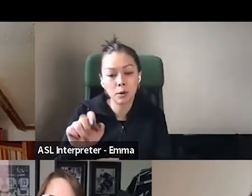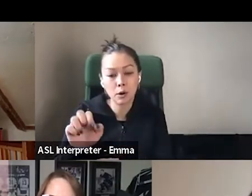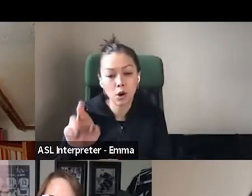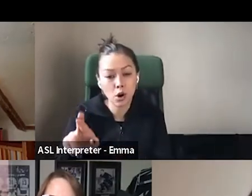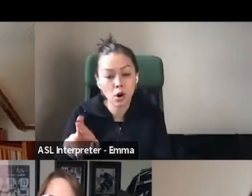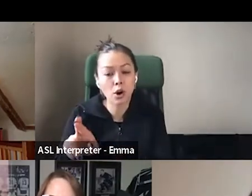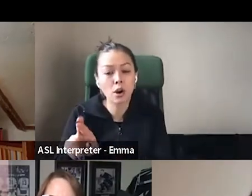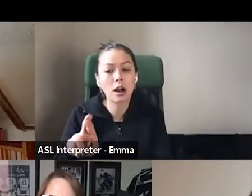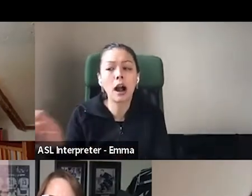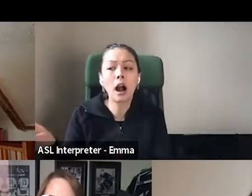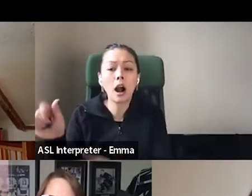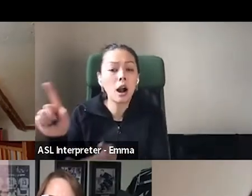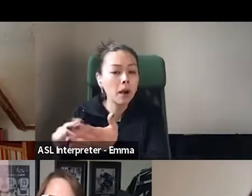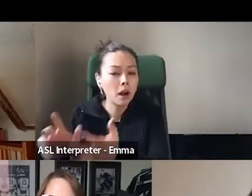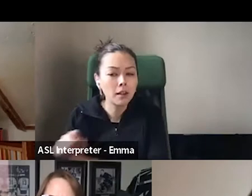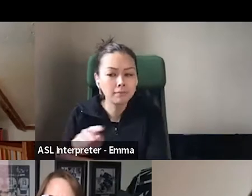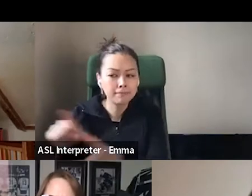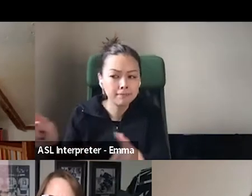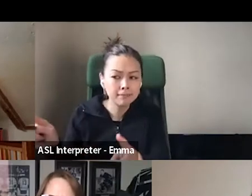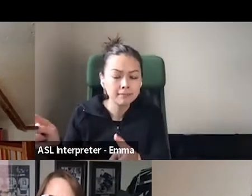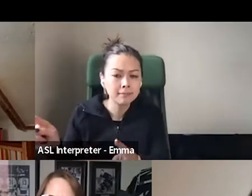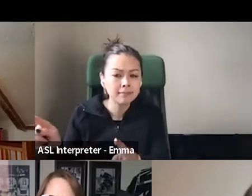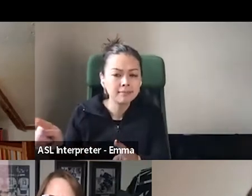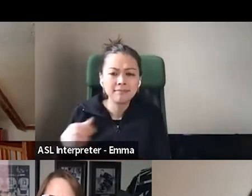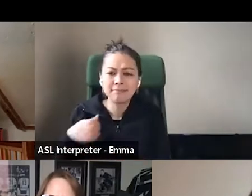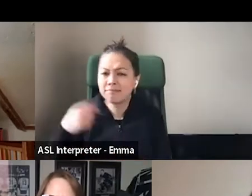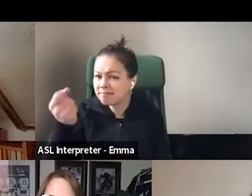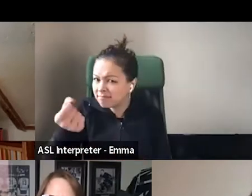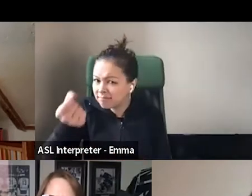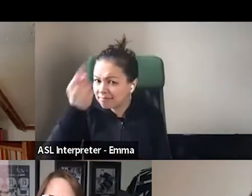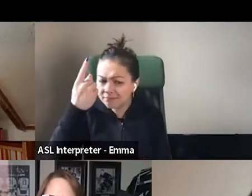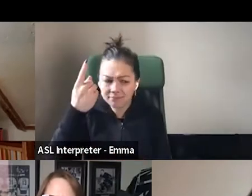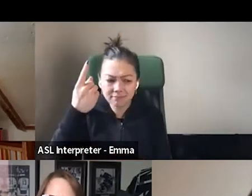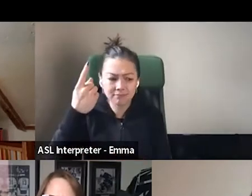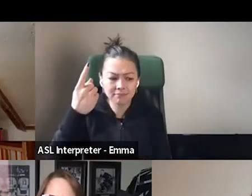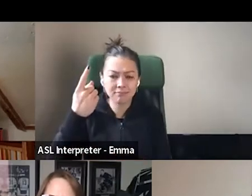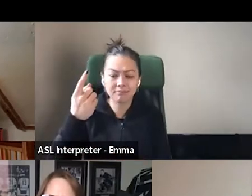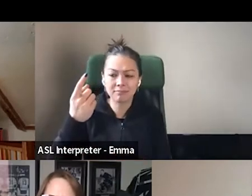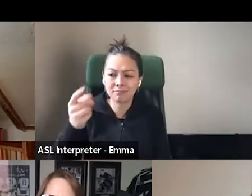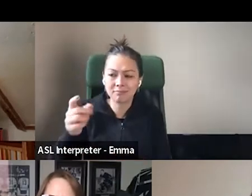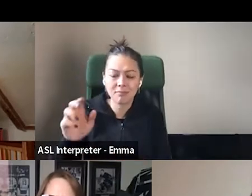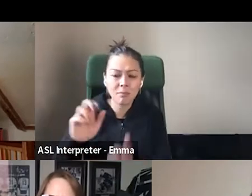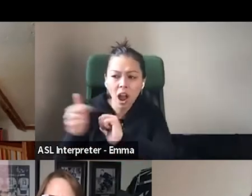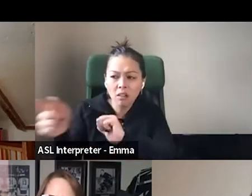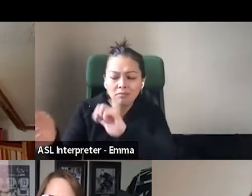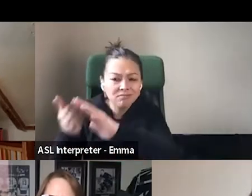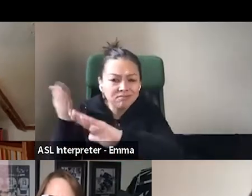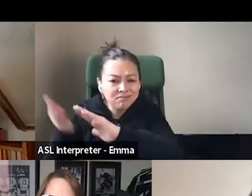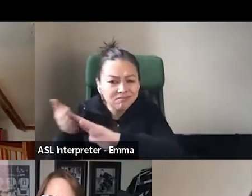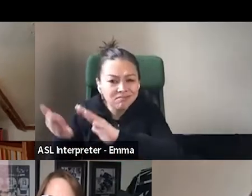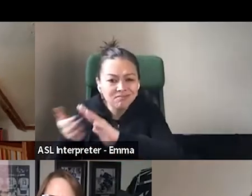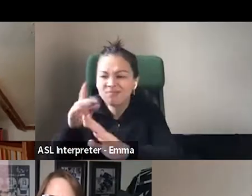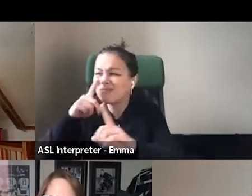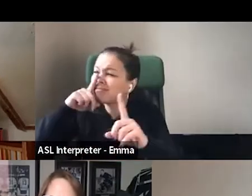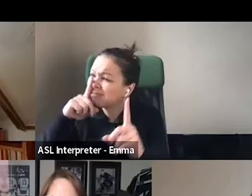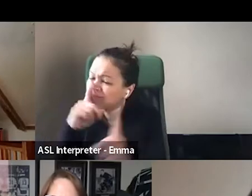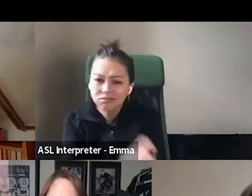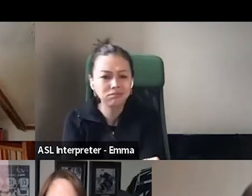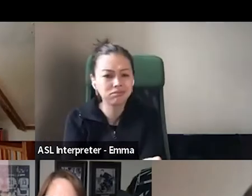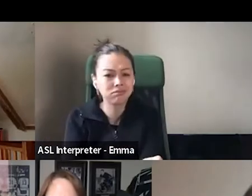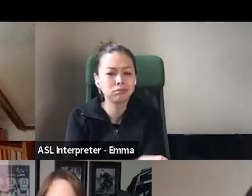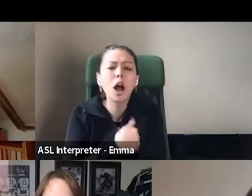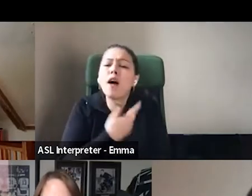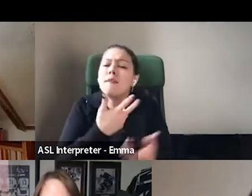understanding it. And I've been in other industries and I'm surprised by that about how complicated it is. It's just,